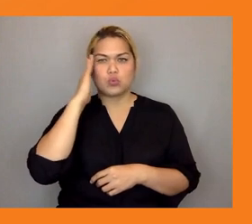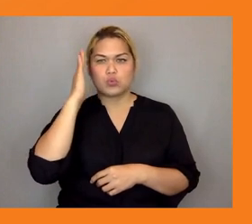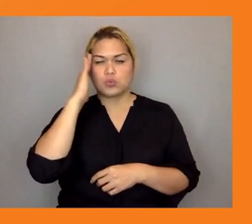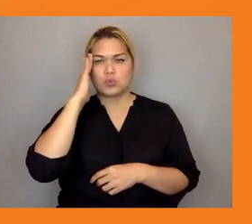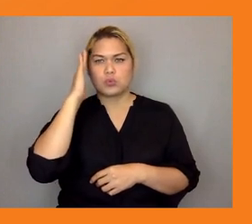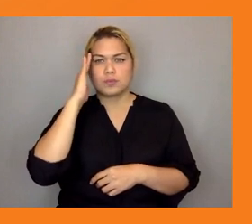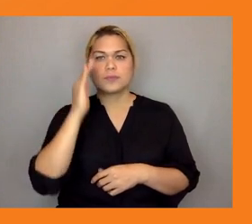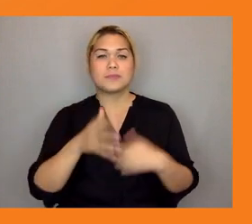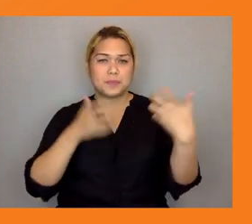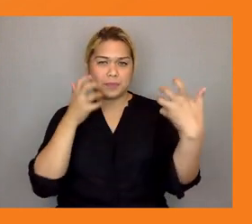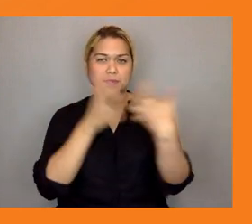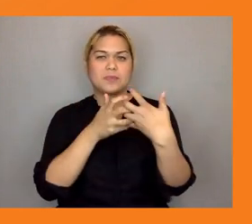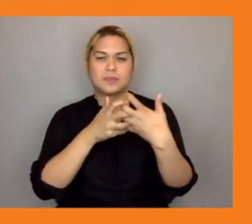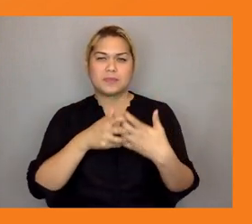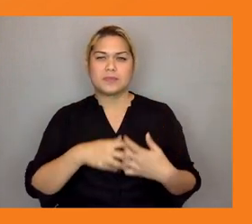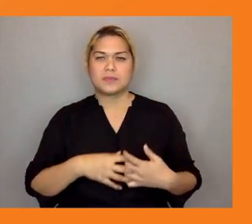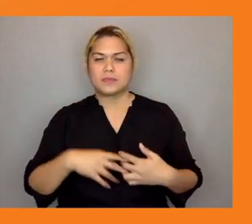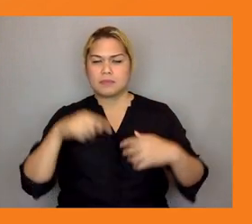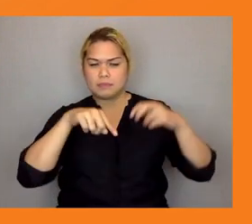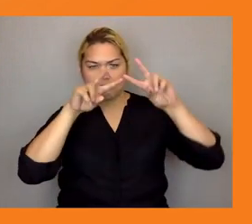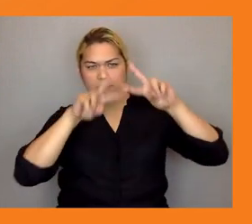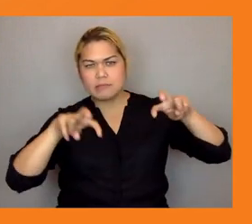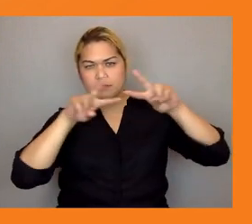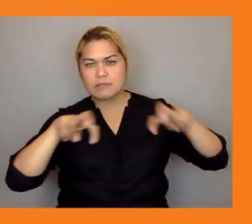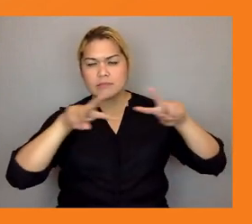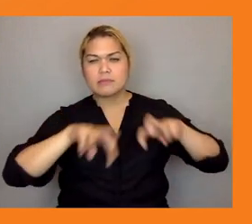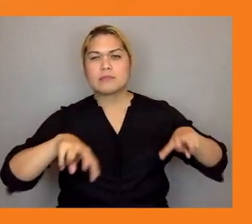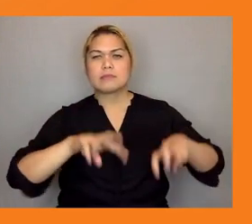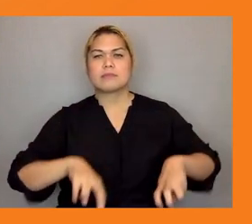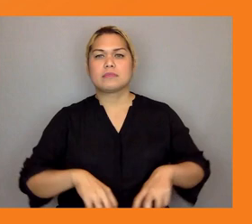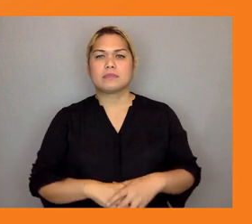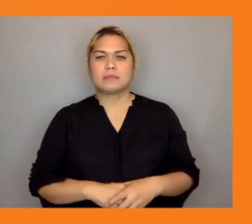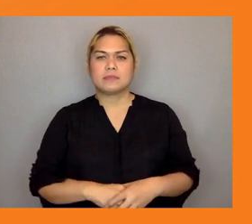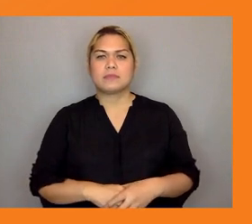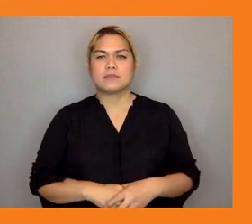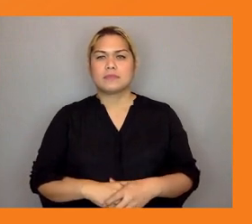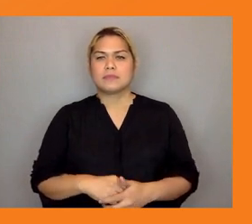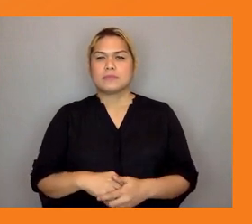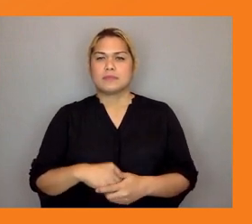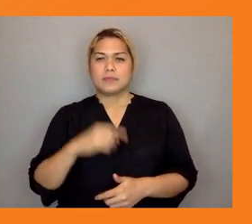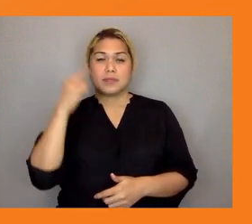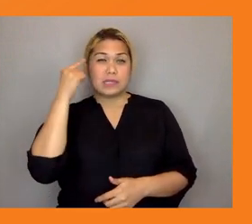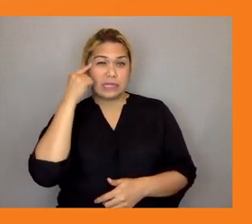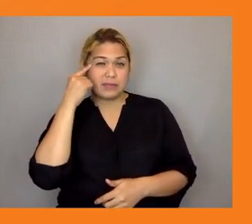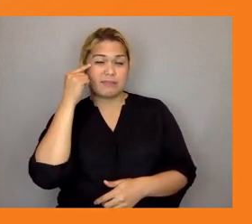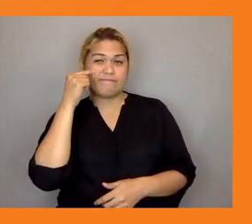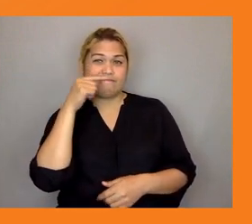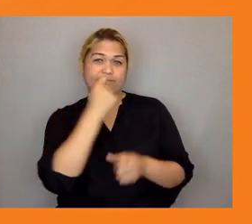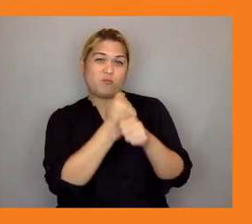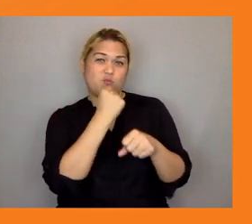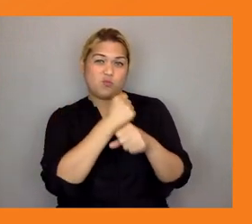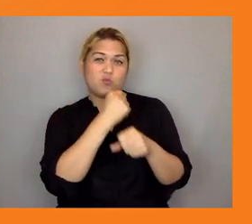occupations and what are the skills demanded by by these occupations so moving forward